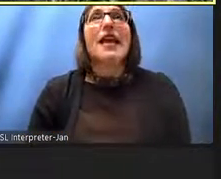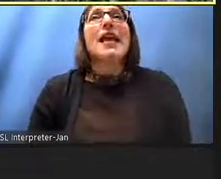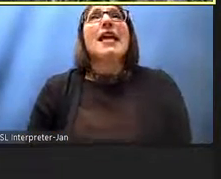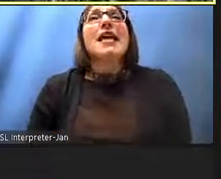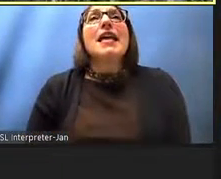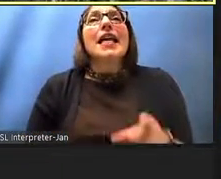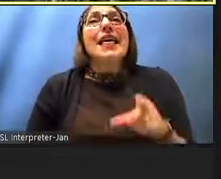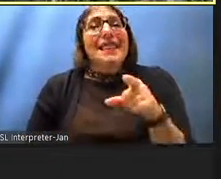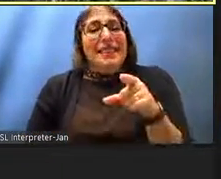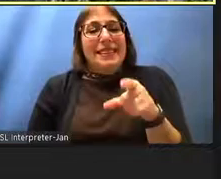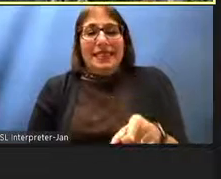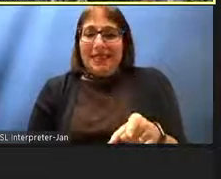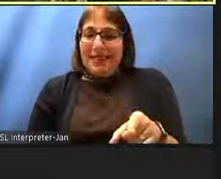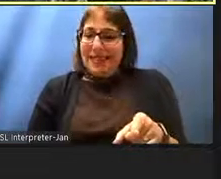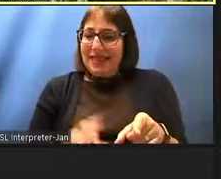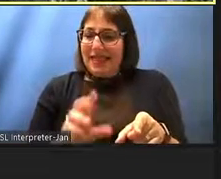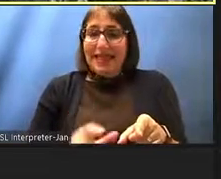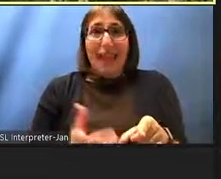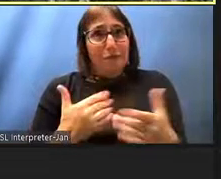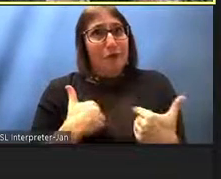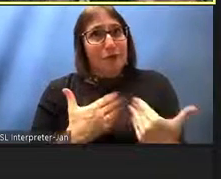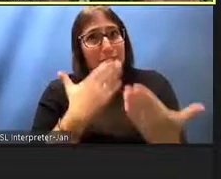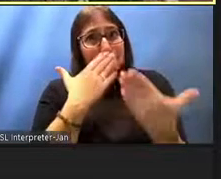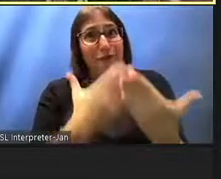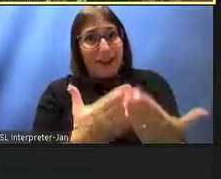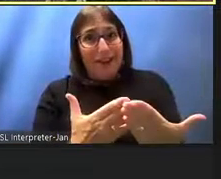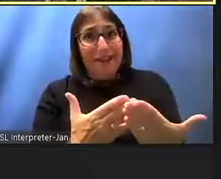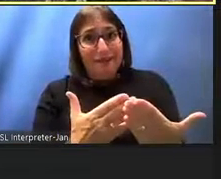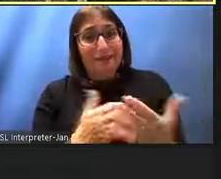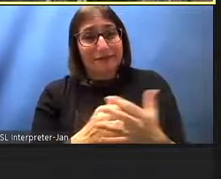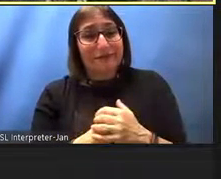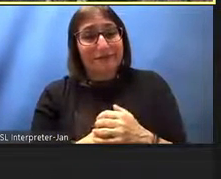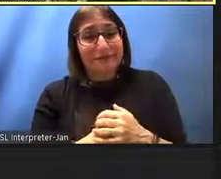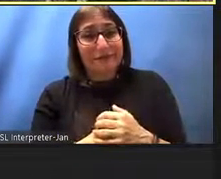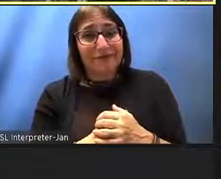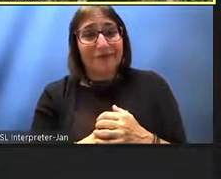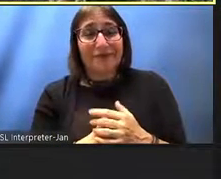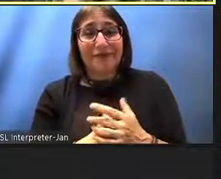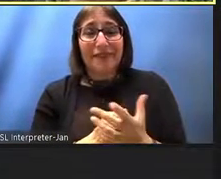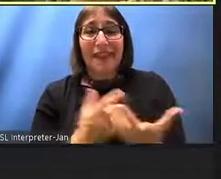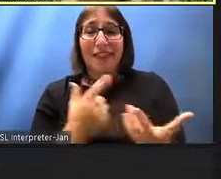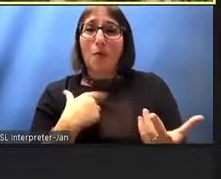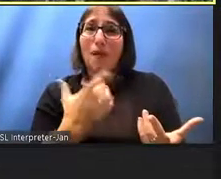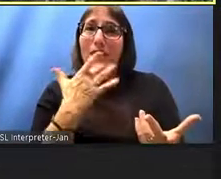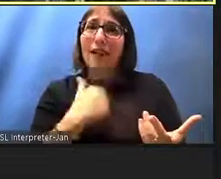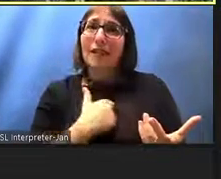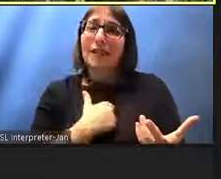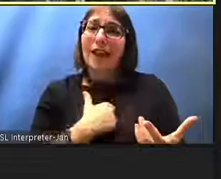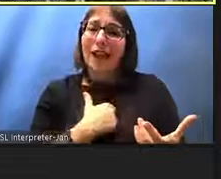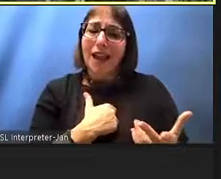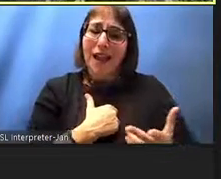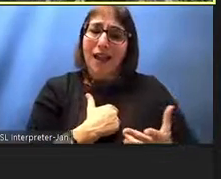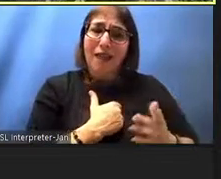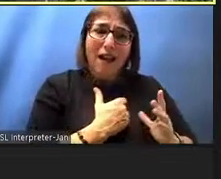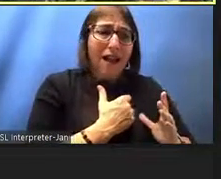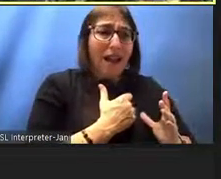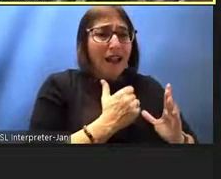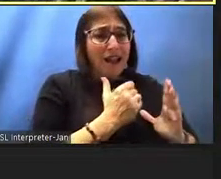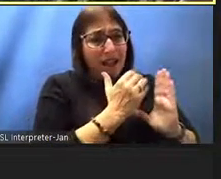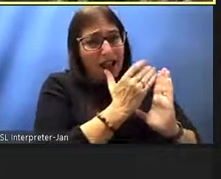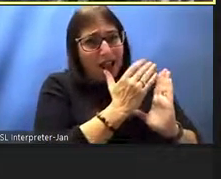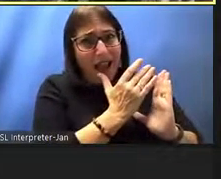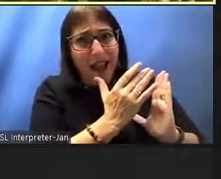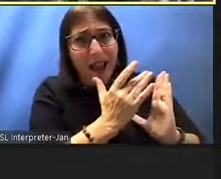i guess say we are thankful for that we have a a repository of major use of our language